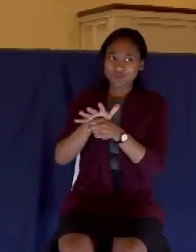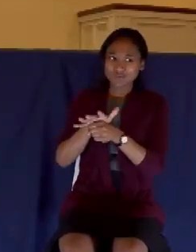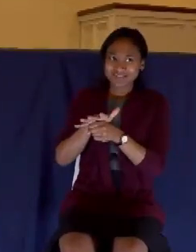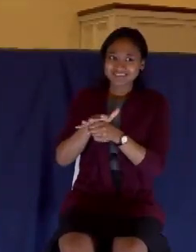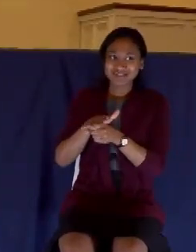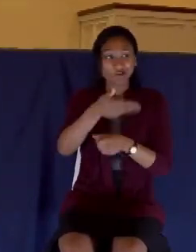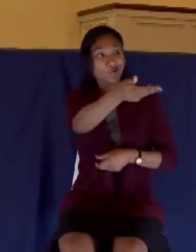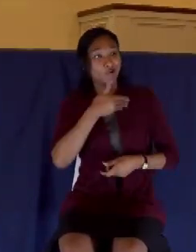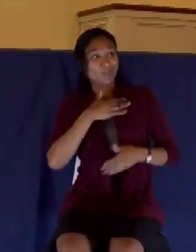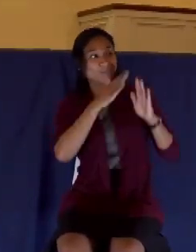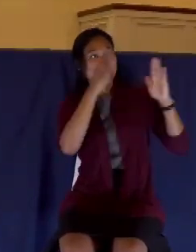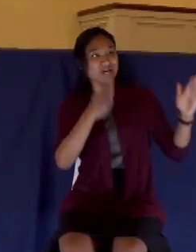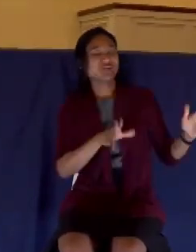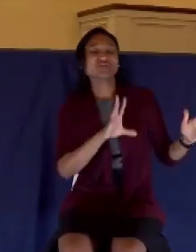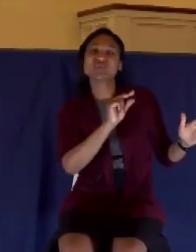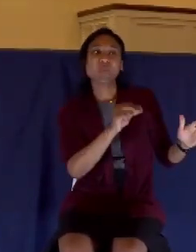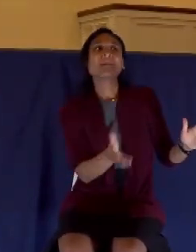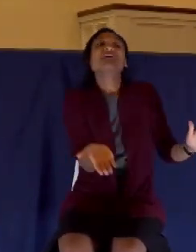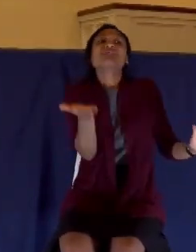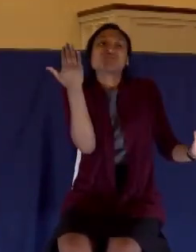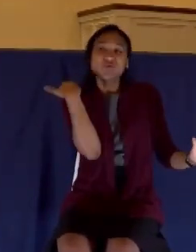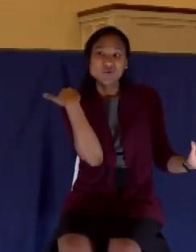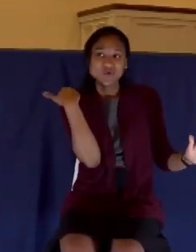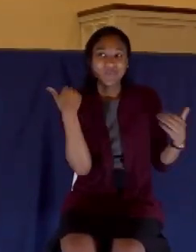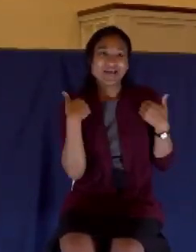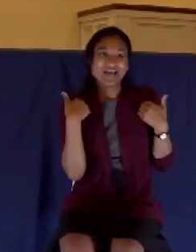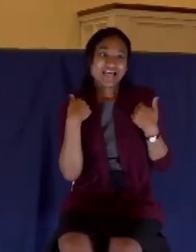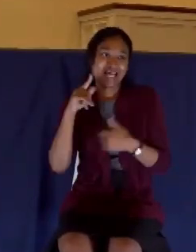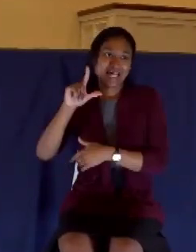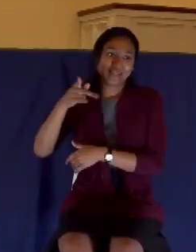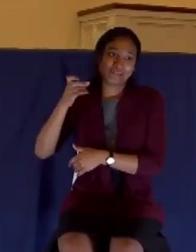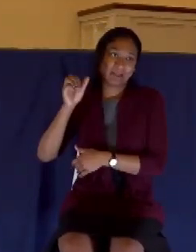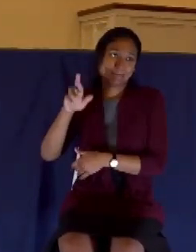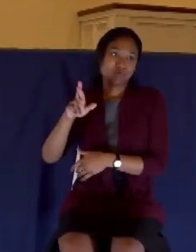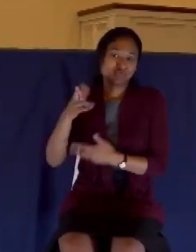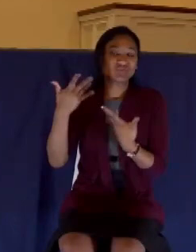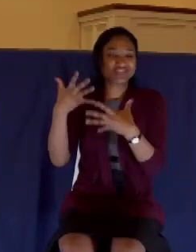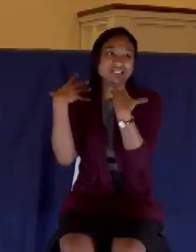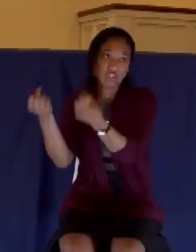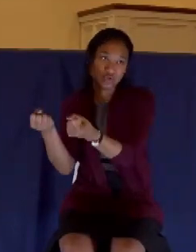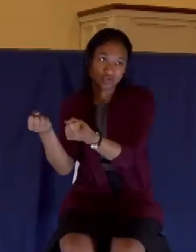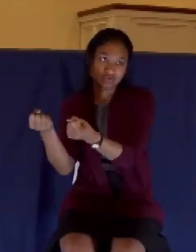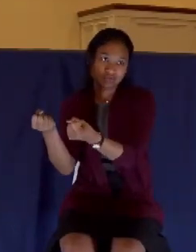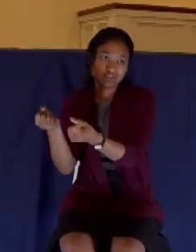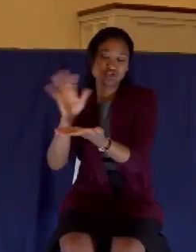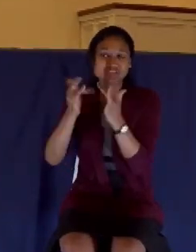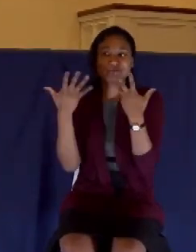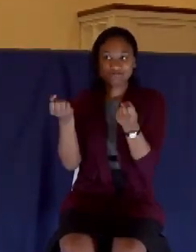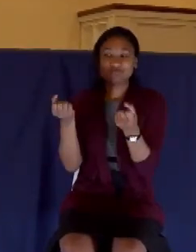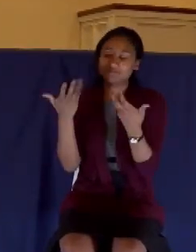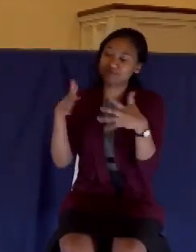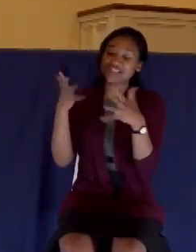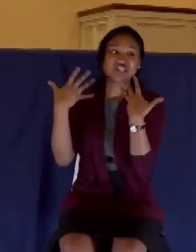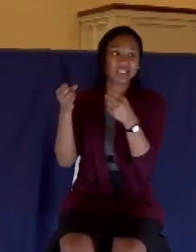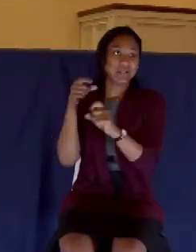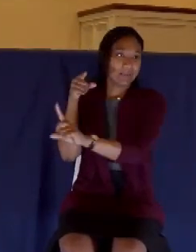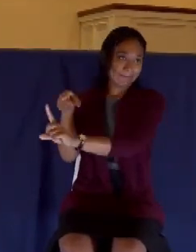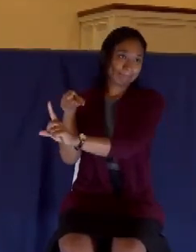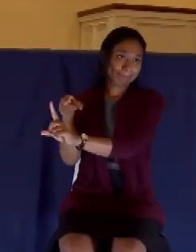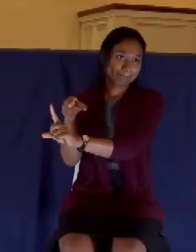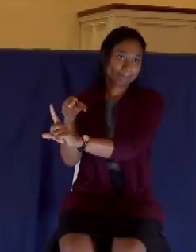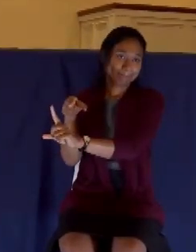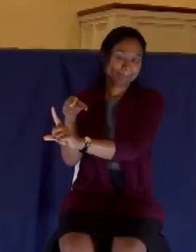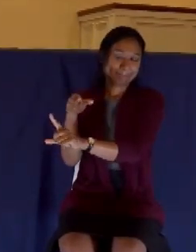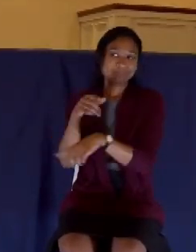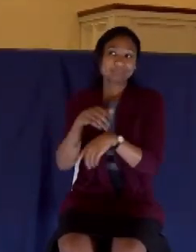someone who had leprosy. So, when it says Simon the leper, obviously, he was healed or he wouldn't be able to have a dinner party